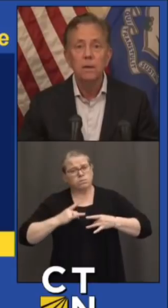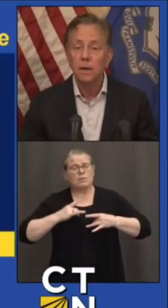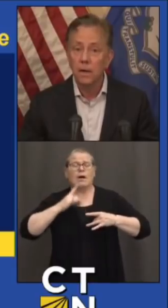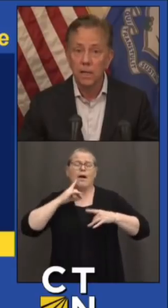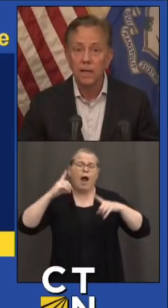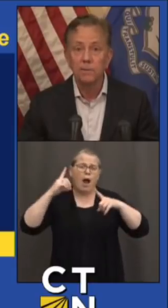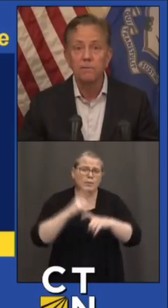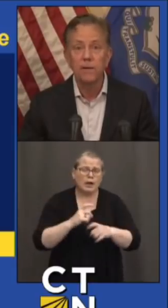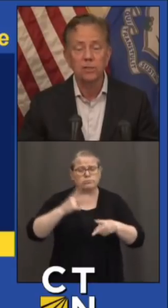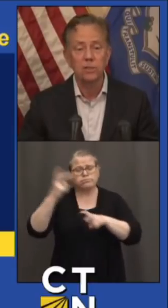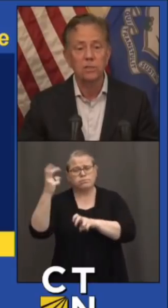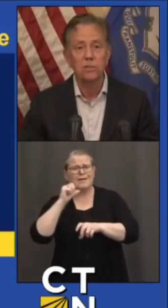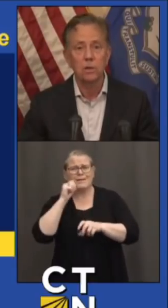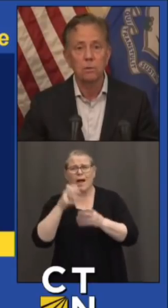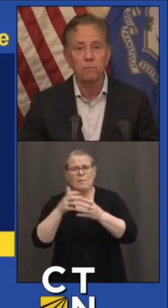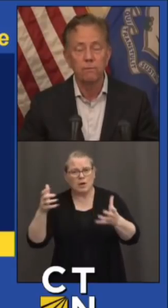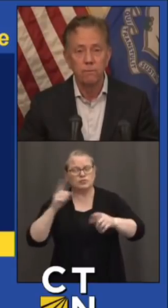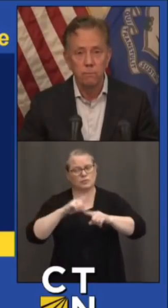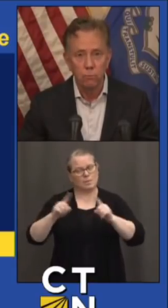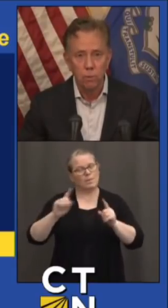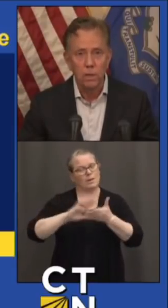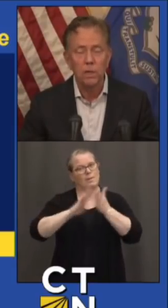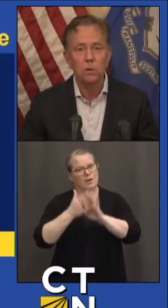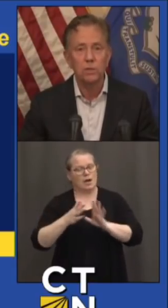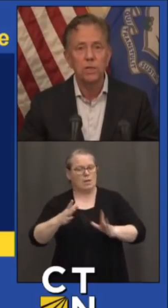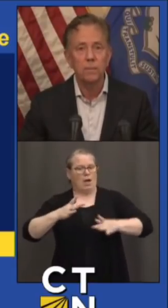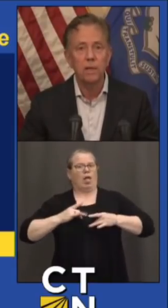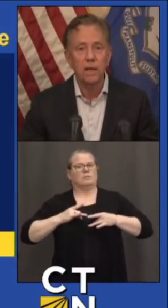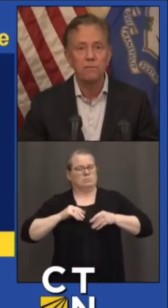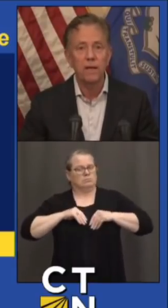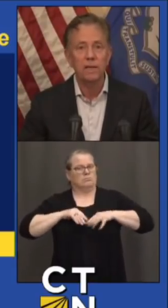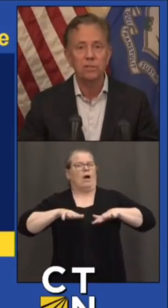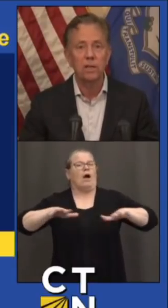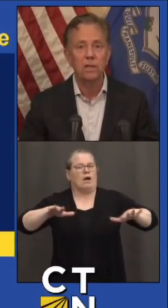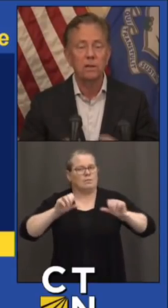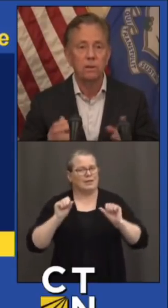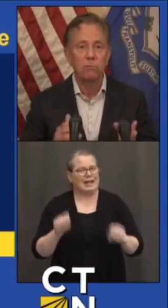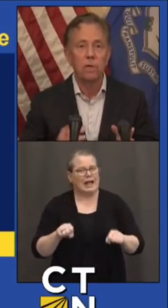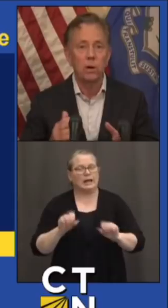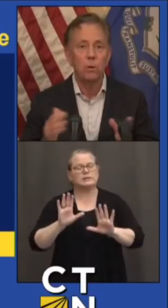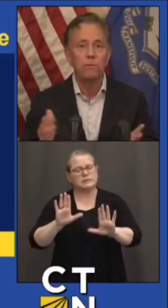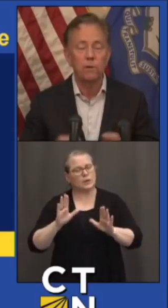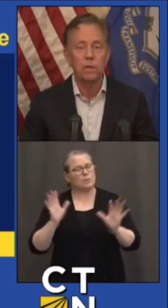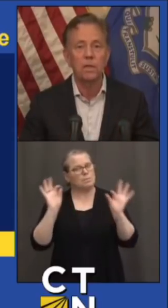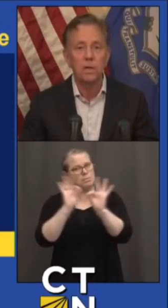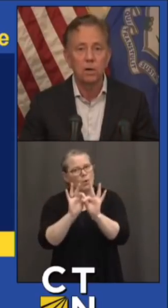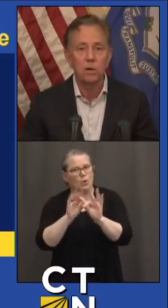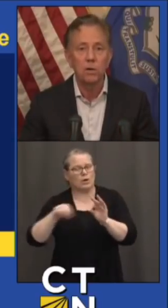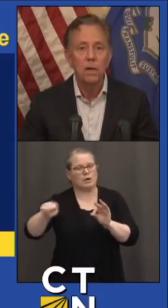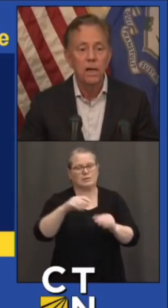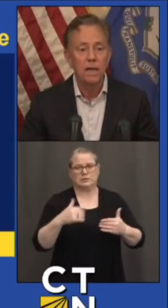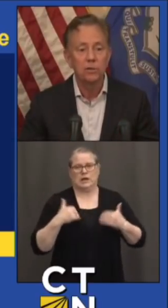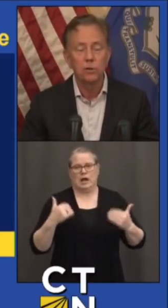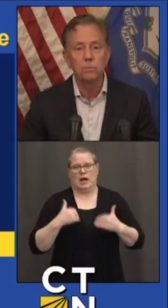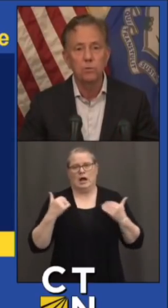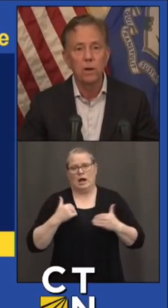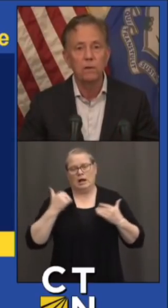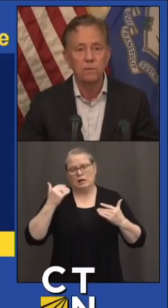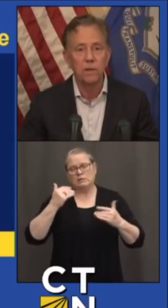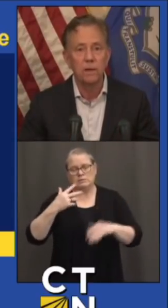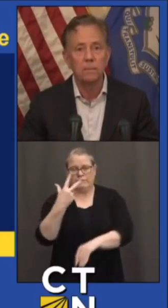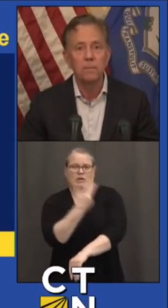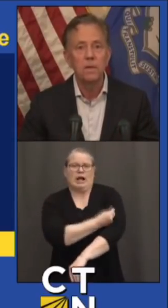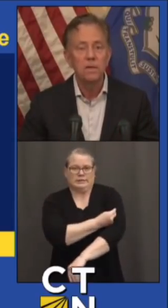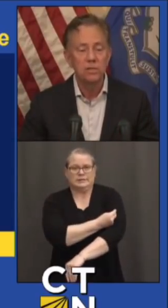a lot of infections. So really urging them to get vaccinated and really hopeful that the younger age group,